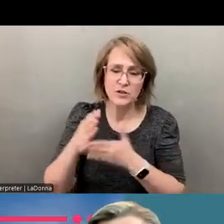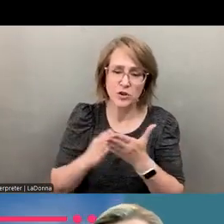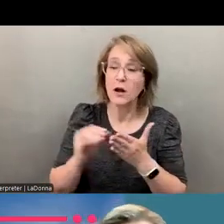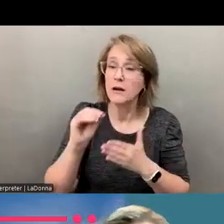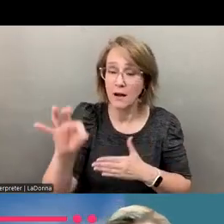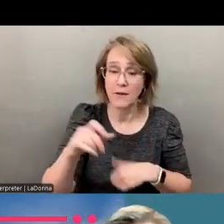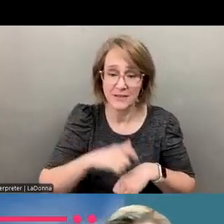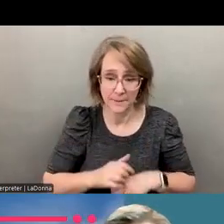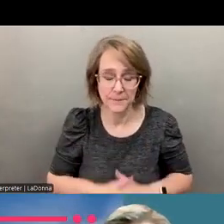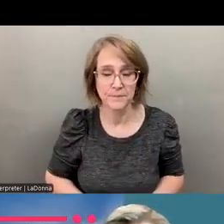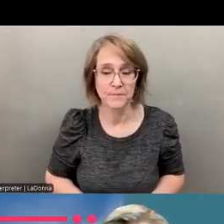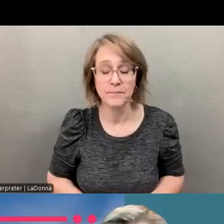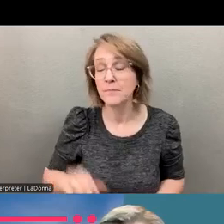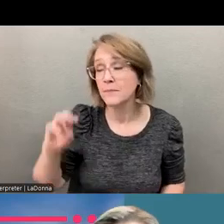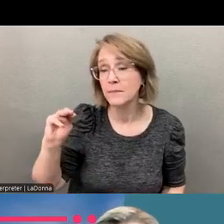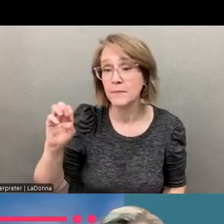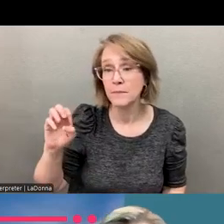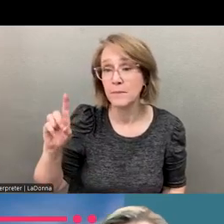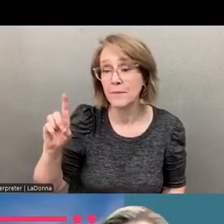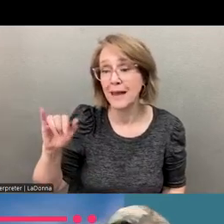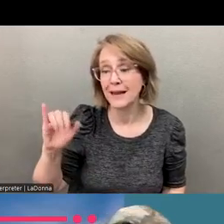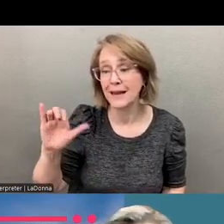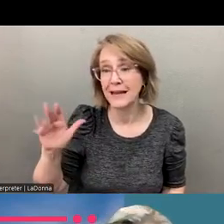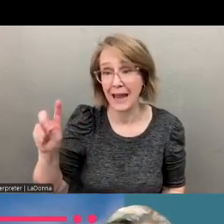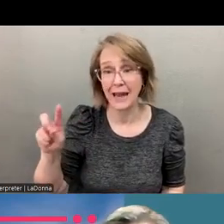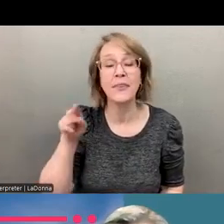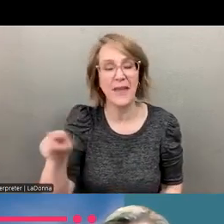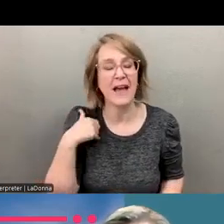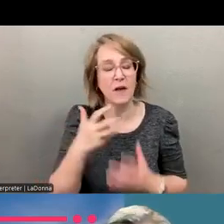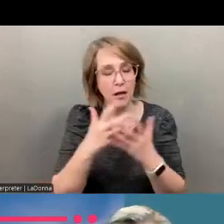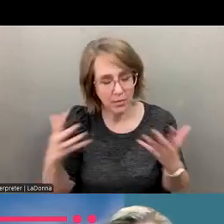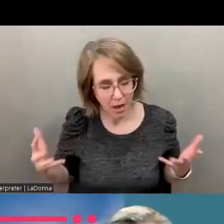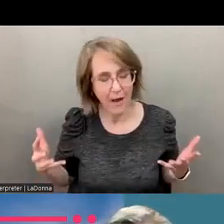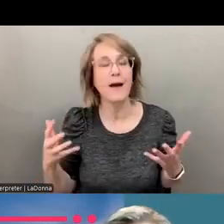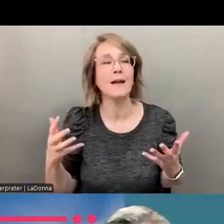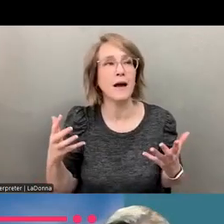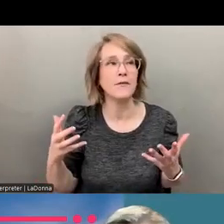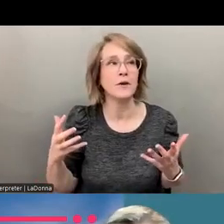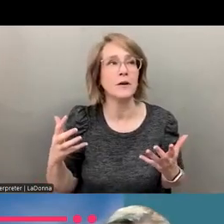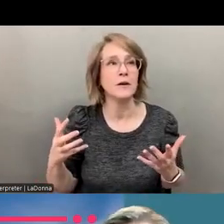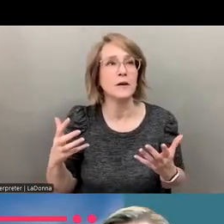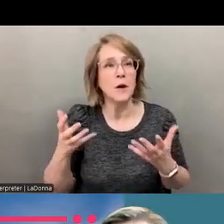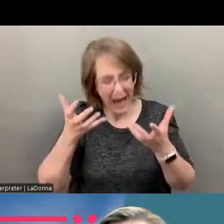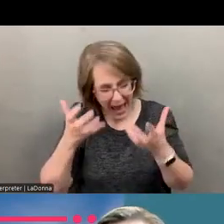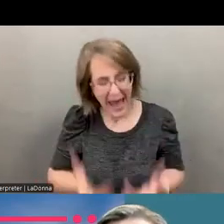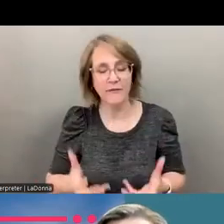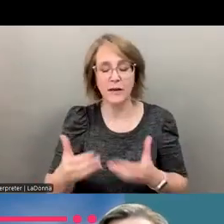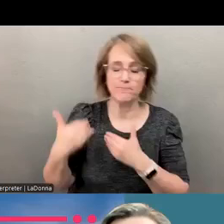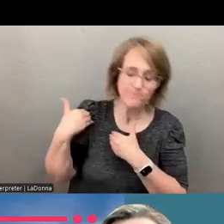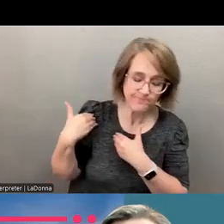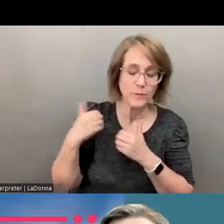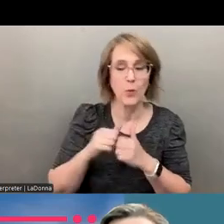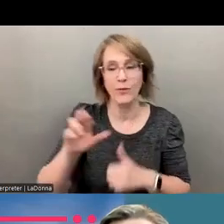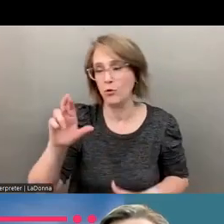Yeah. You know, I think Medicaid has a lot of leeway in establishing rates and how they think about rates. And at the end of the day, rates need